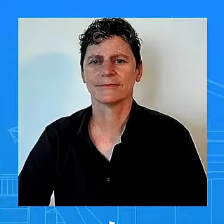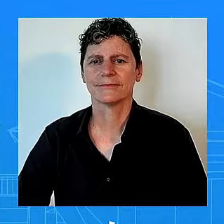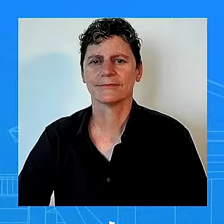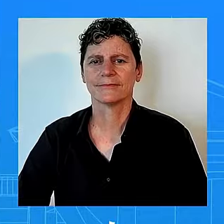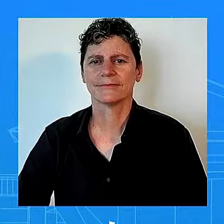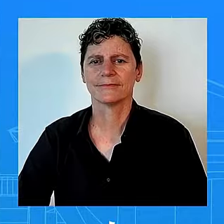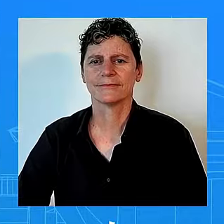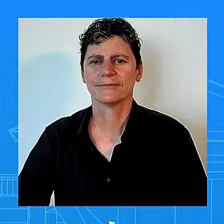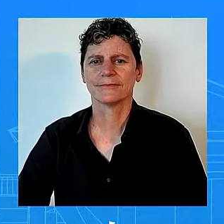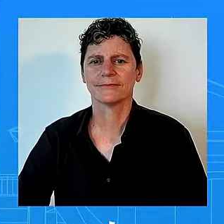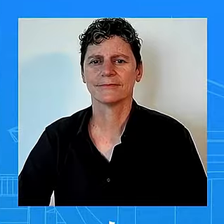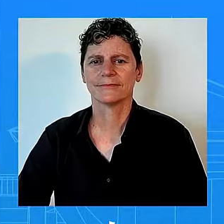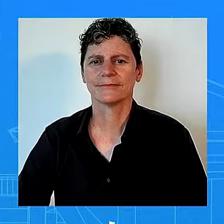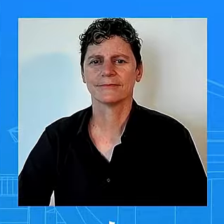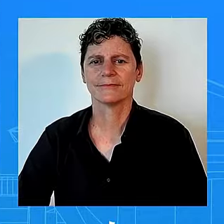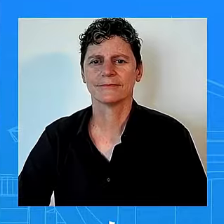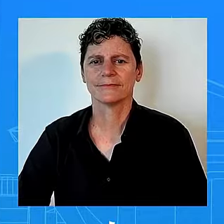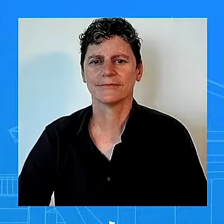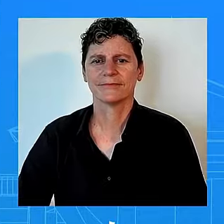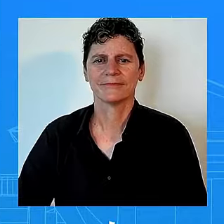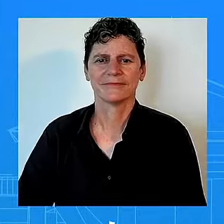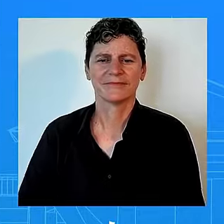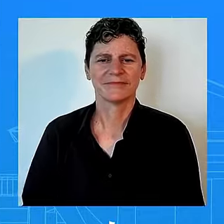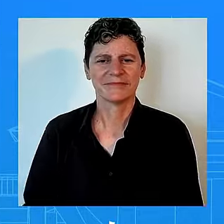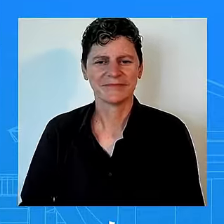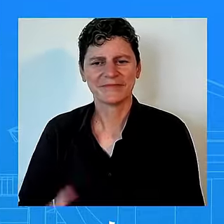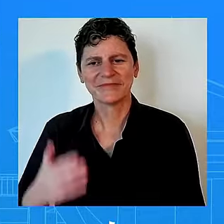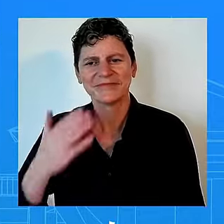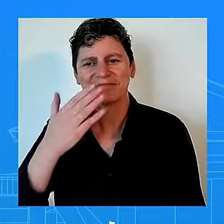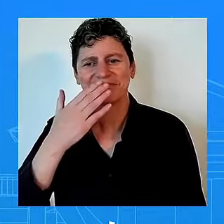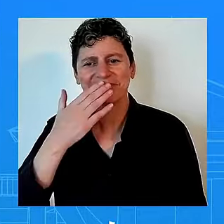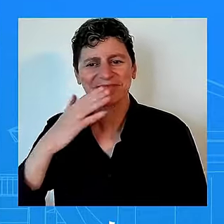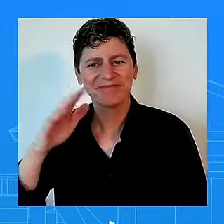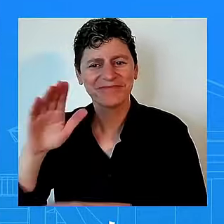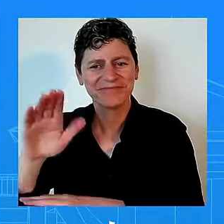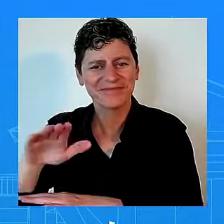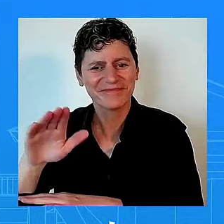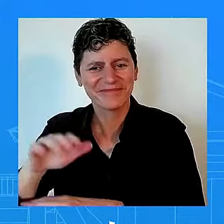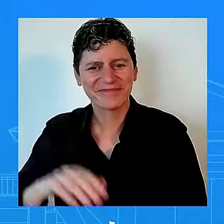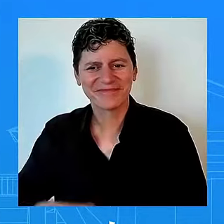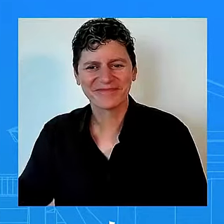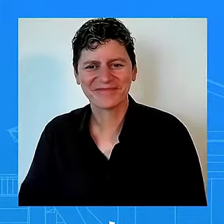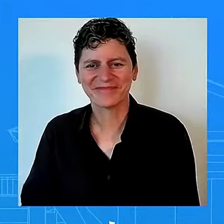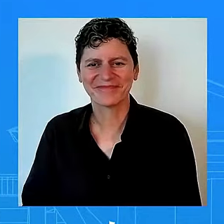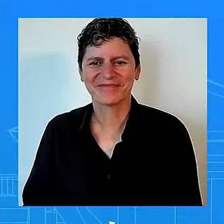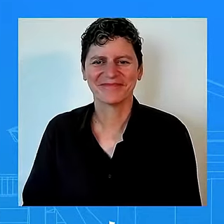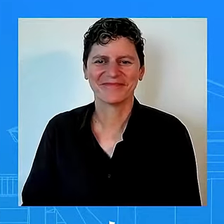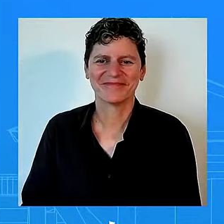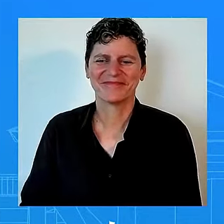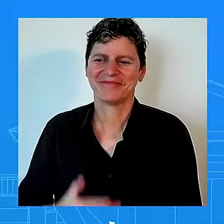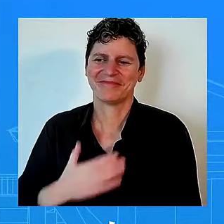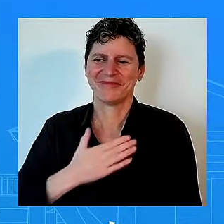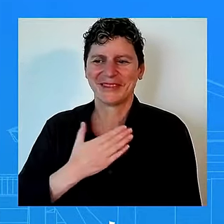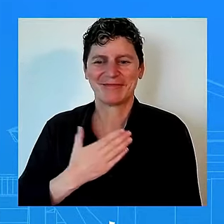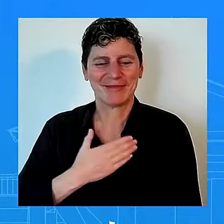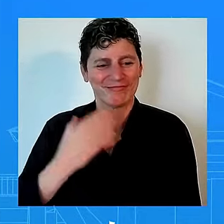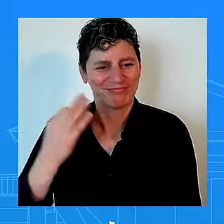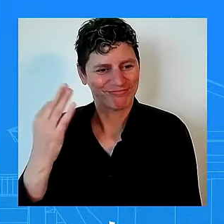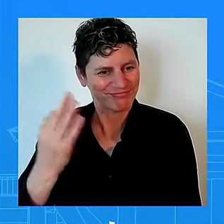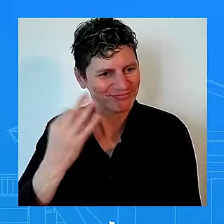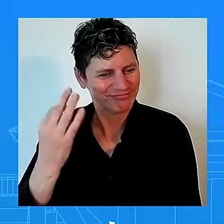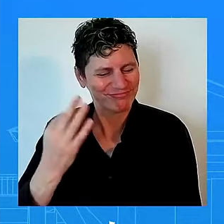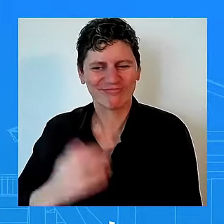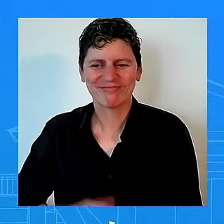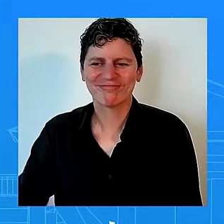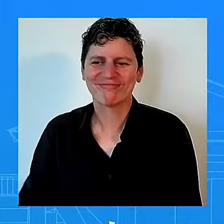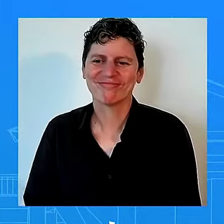all right good afternoon everyone happy friday okay we all feel